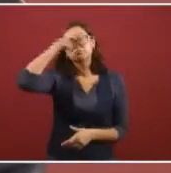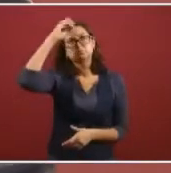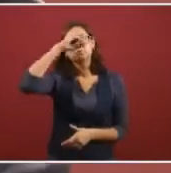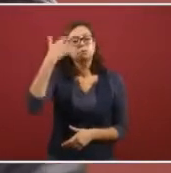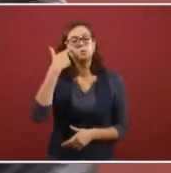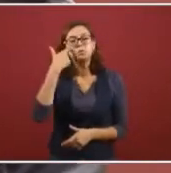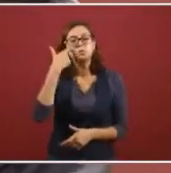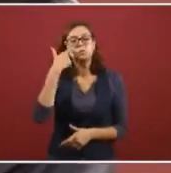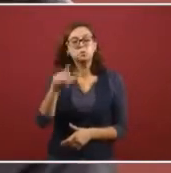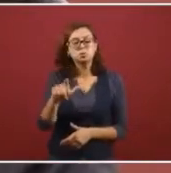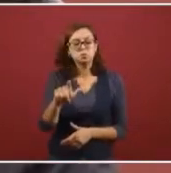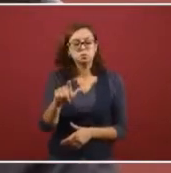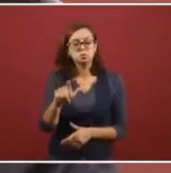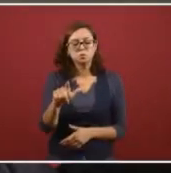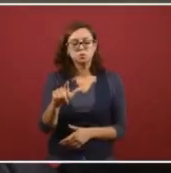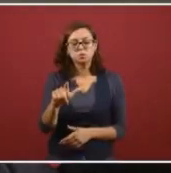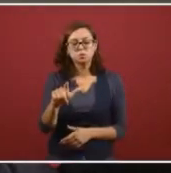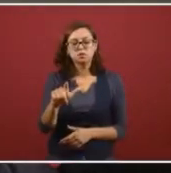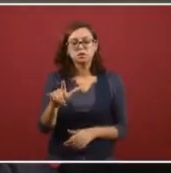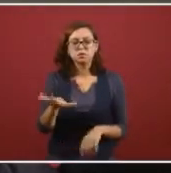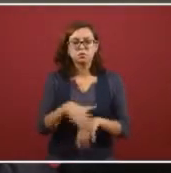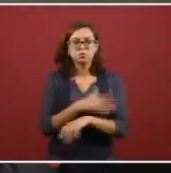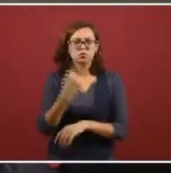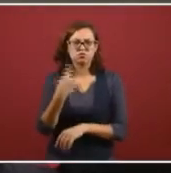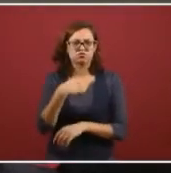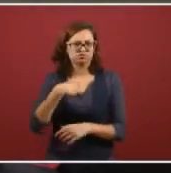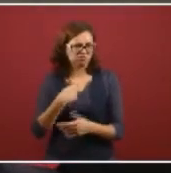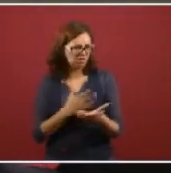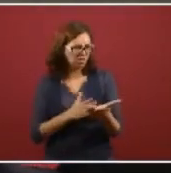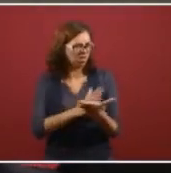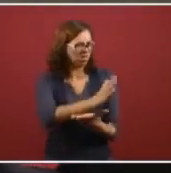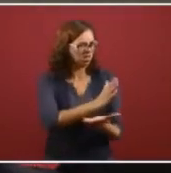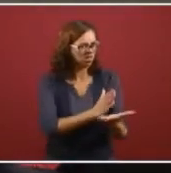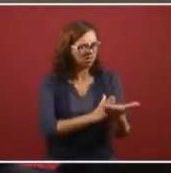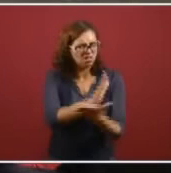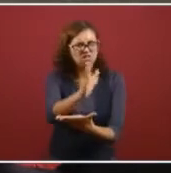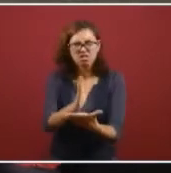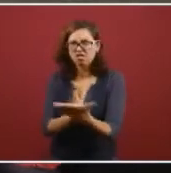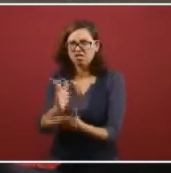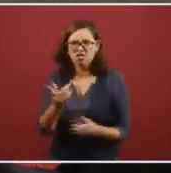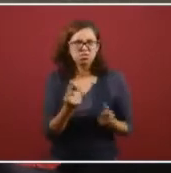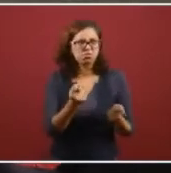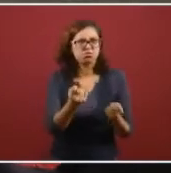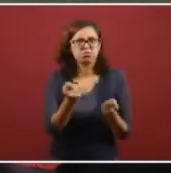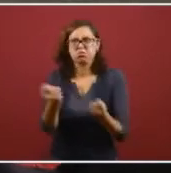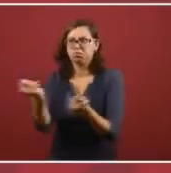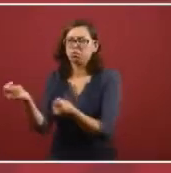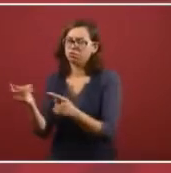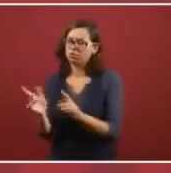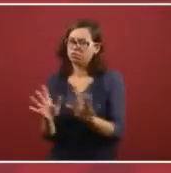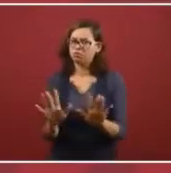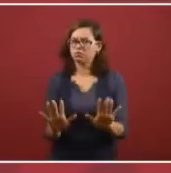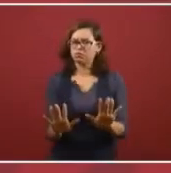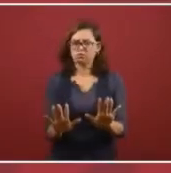because I don't want to interfere with this matter